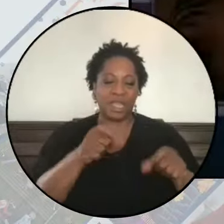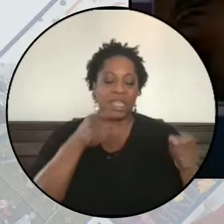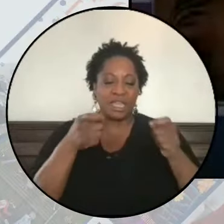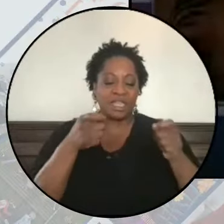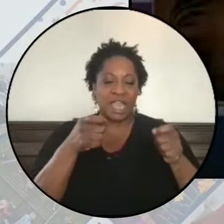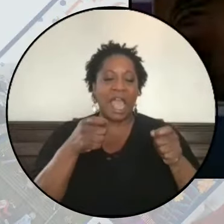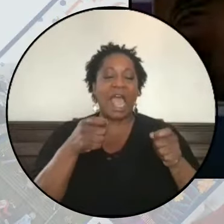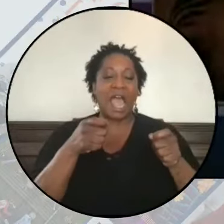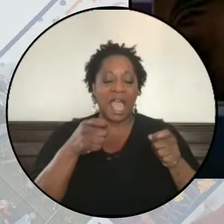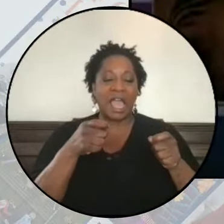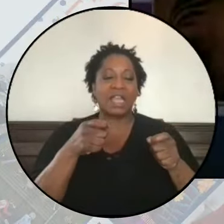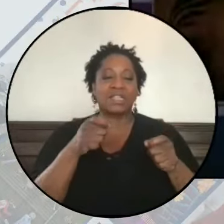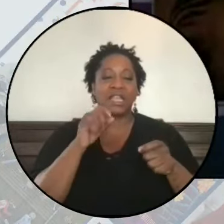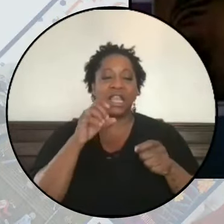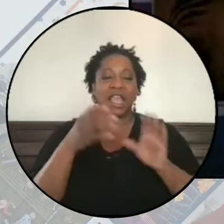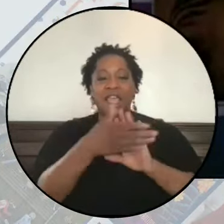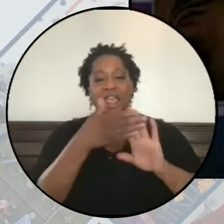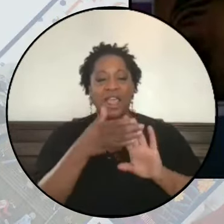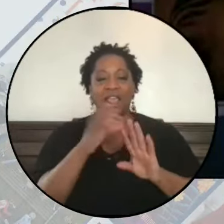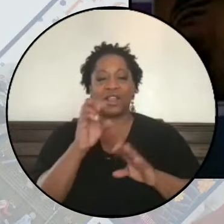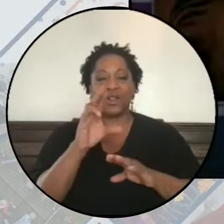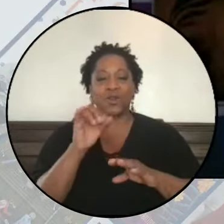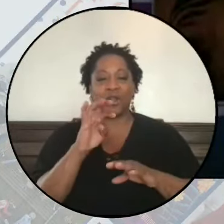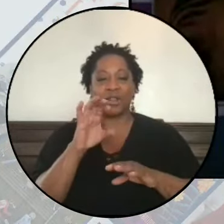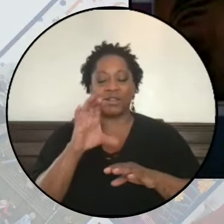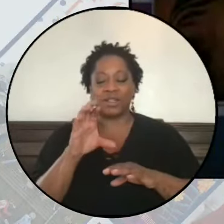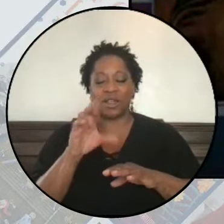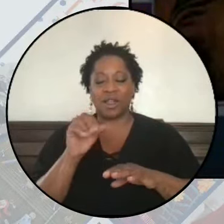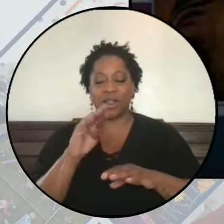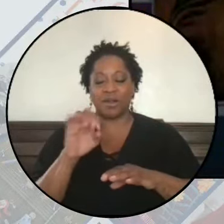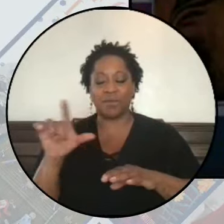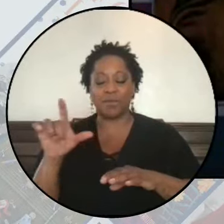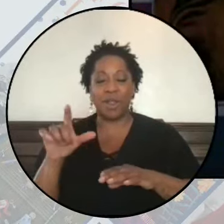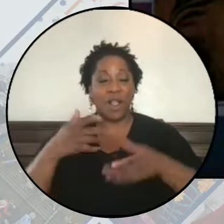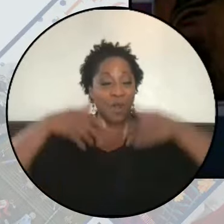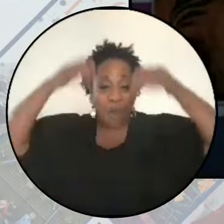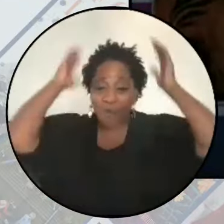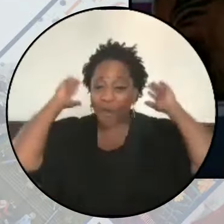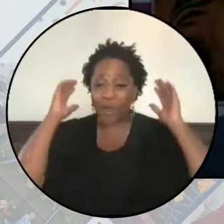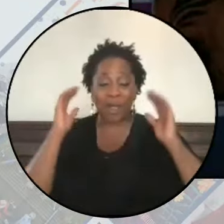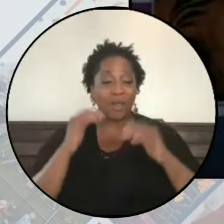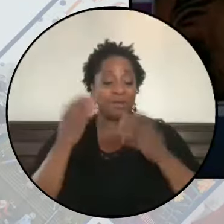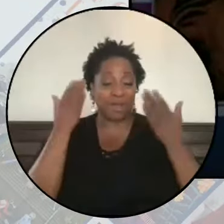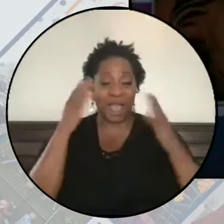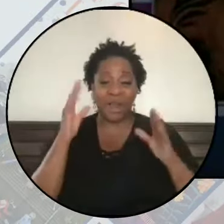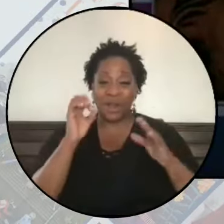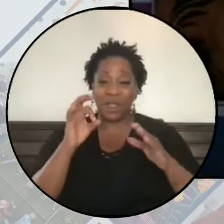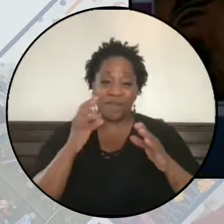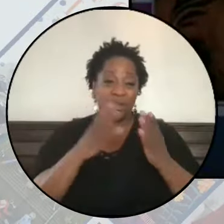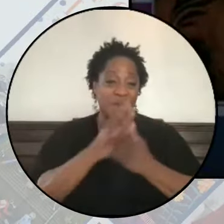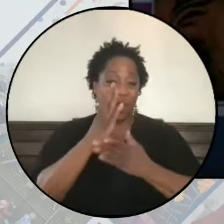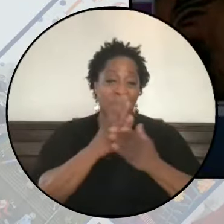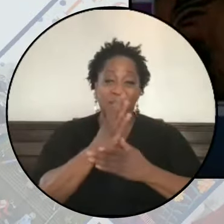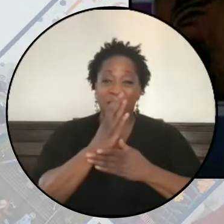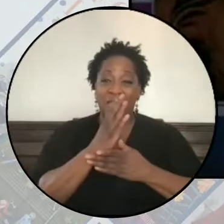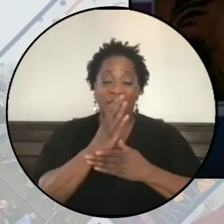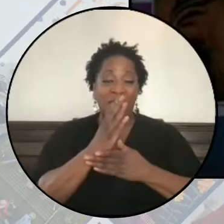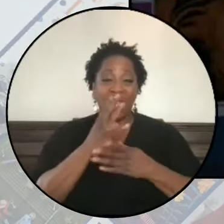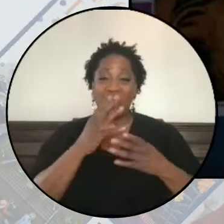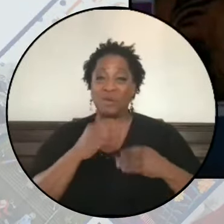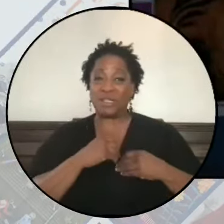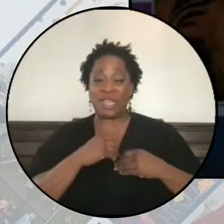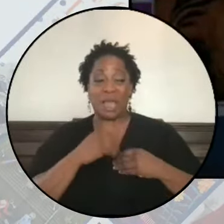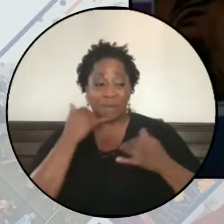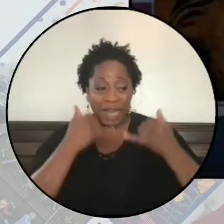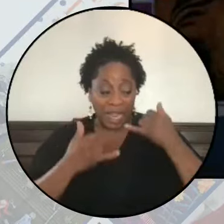targeted and criminalized and they are just over their heads. I really don't know if they are even okay like the people who work there right now.